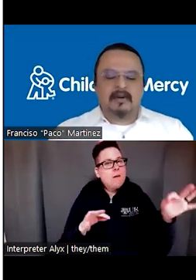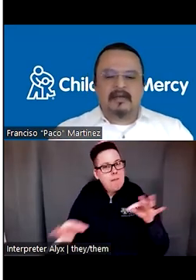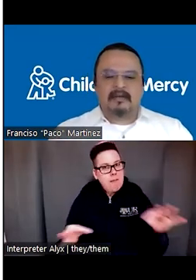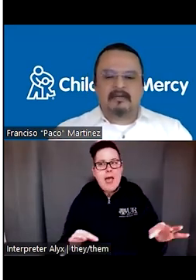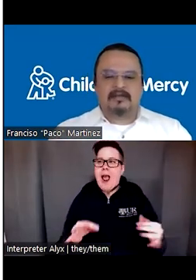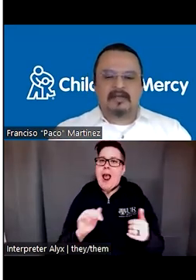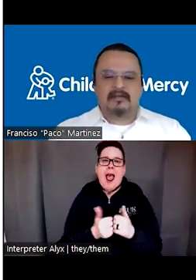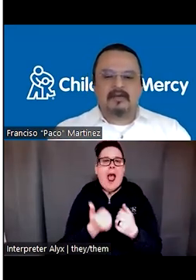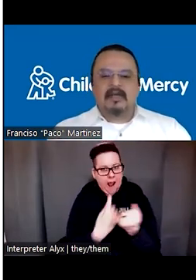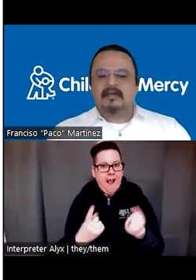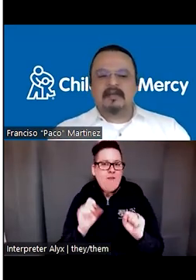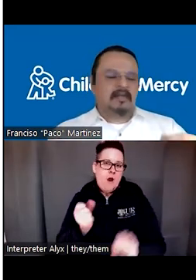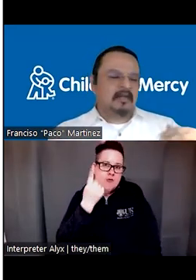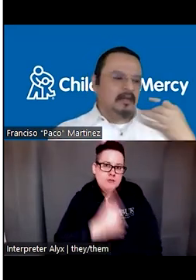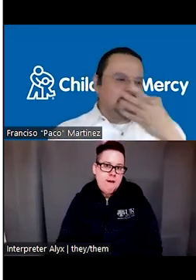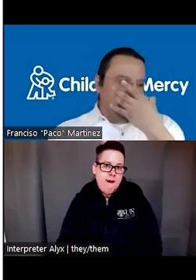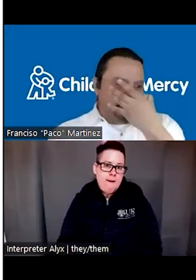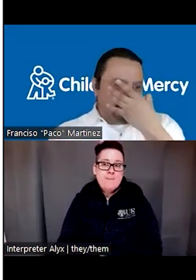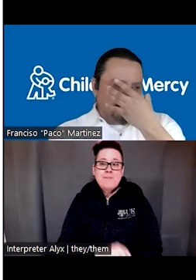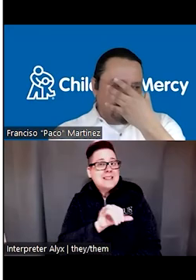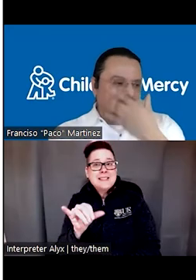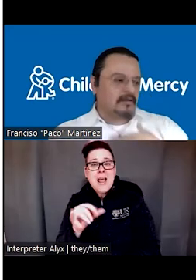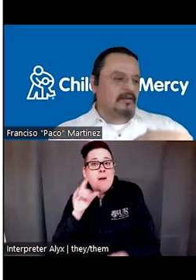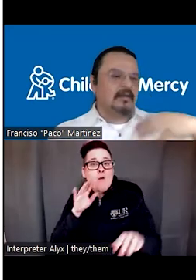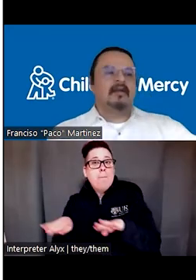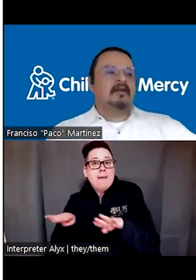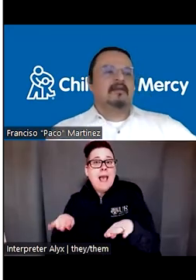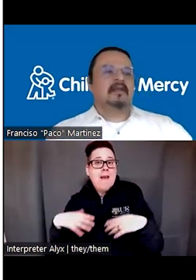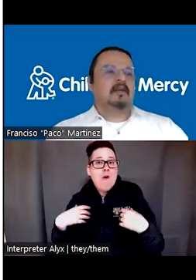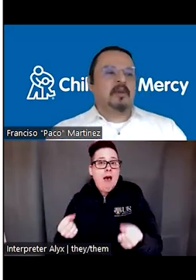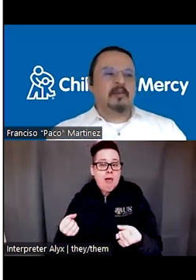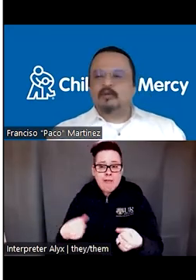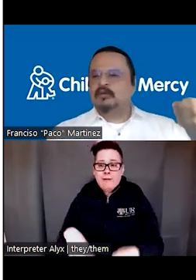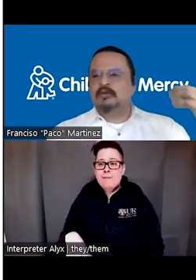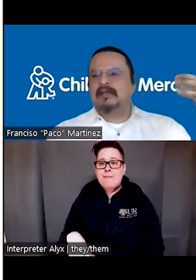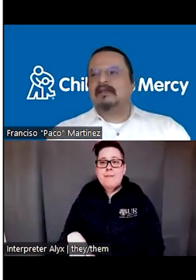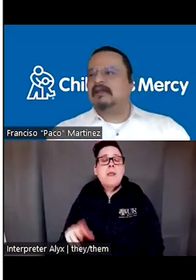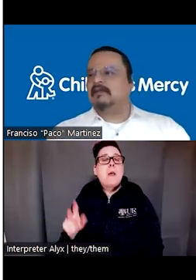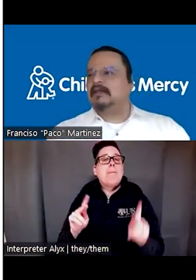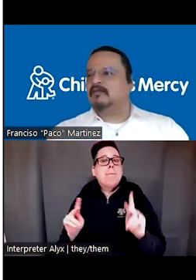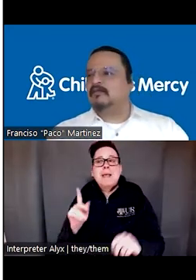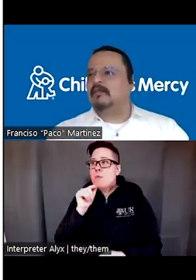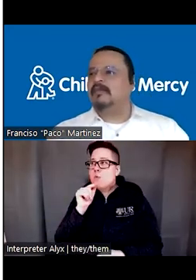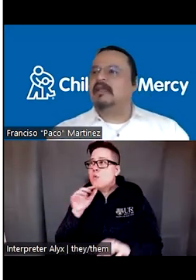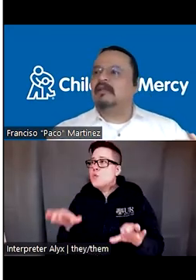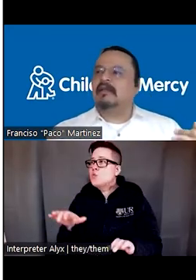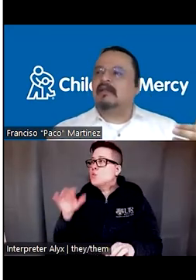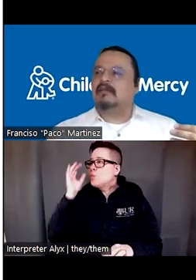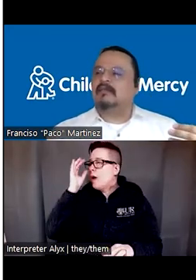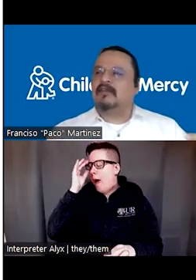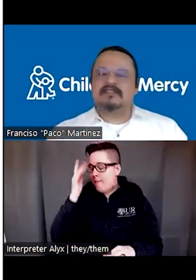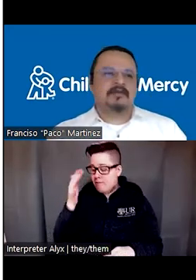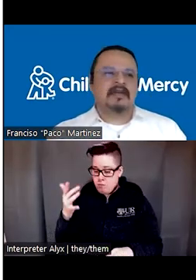that everybody understands. And the same thing in the behavioral care, like, uh, the, the people who do like the, the, the, the,